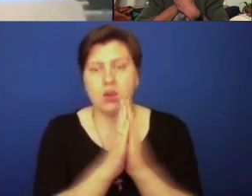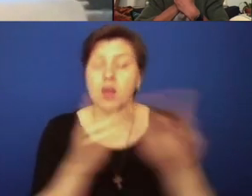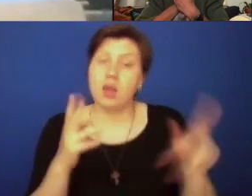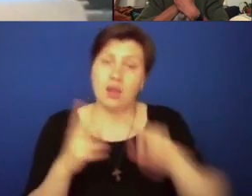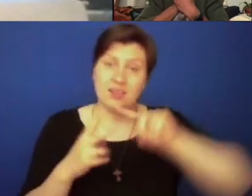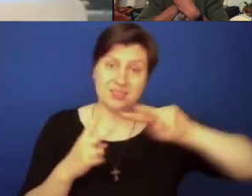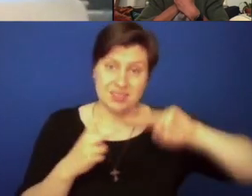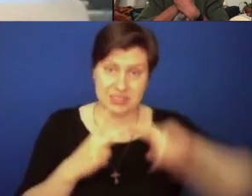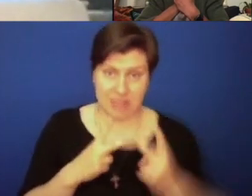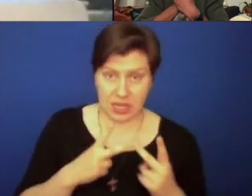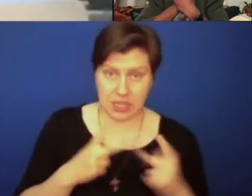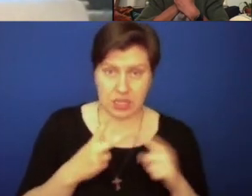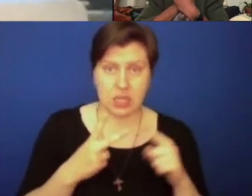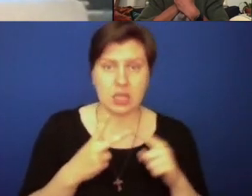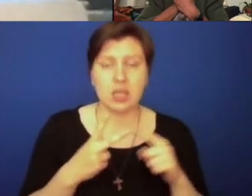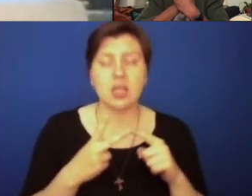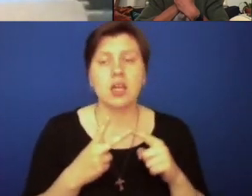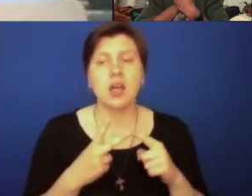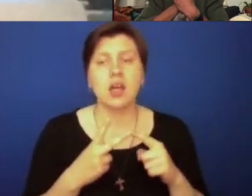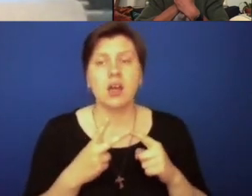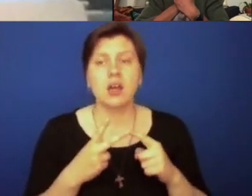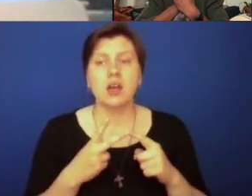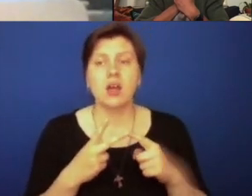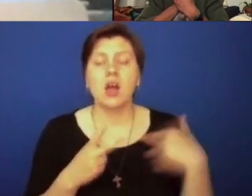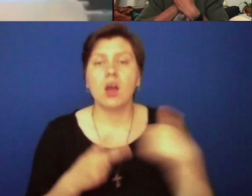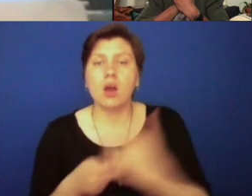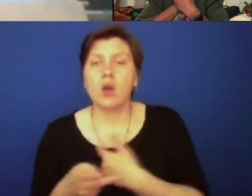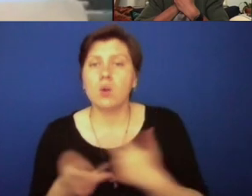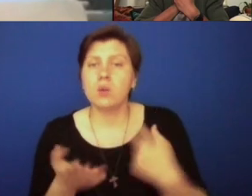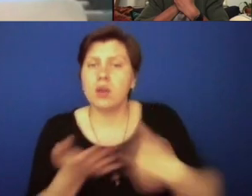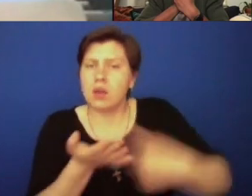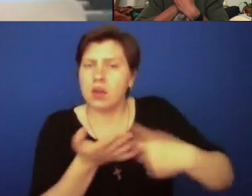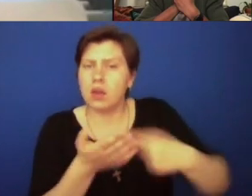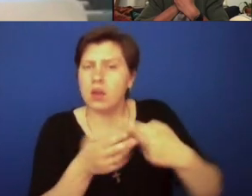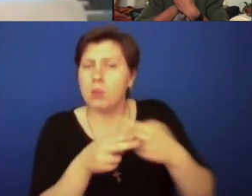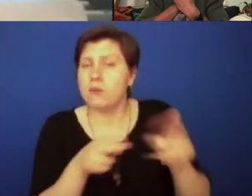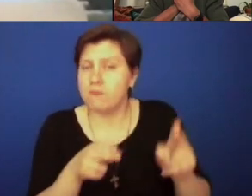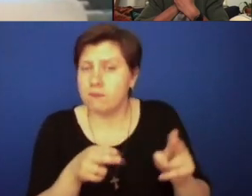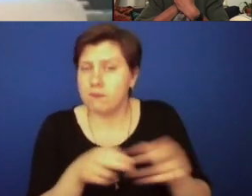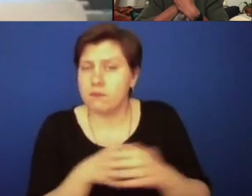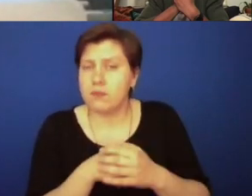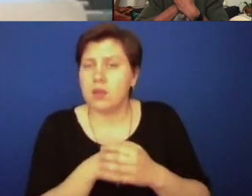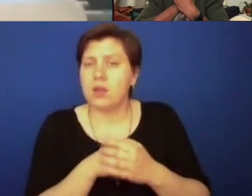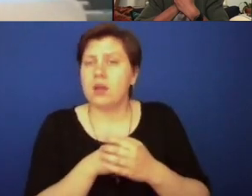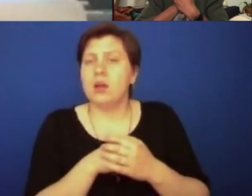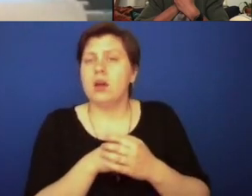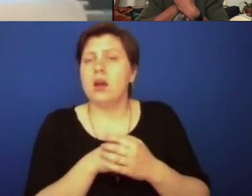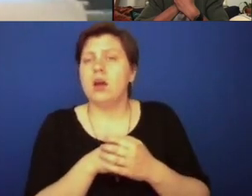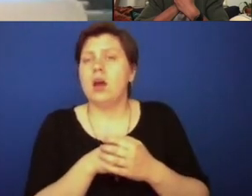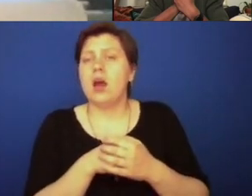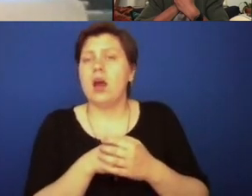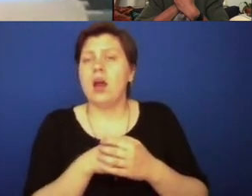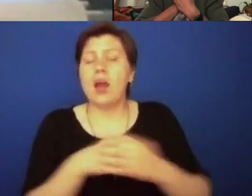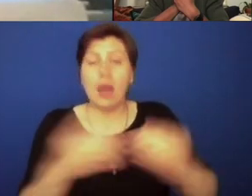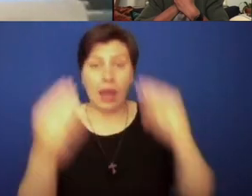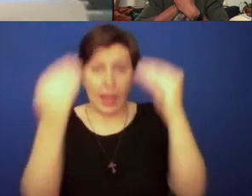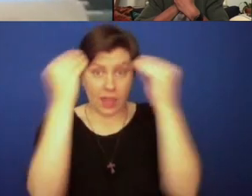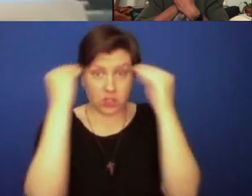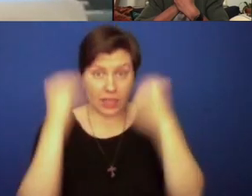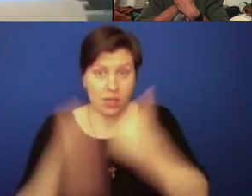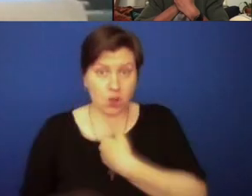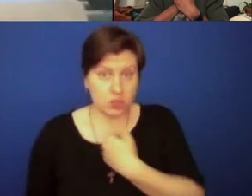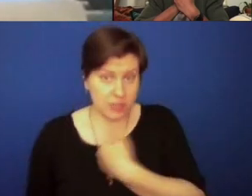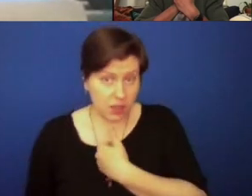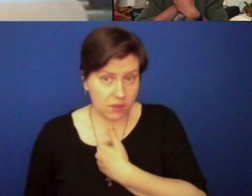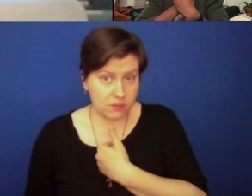second action item that I would say is, we sort of talked about it a little bit, but, you know, educating ourselves